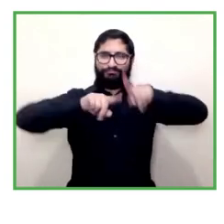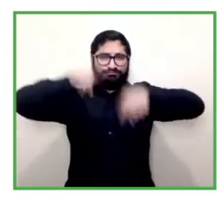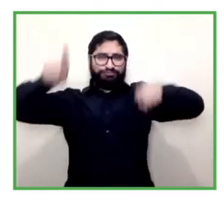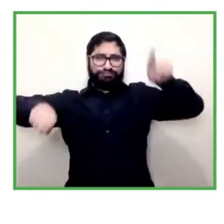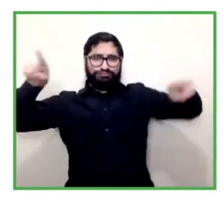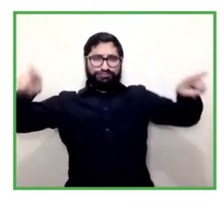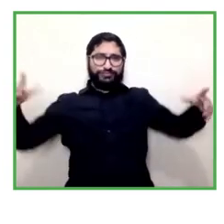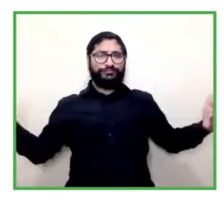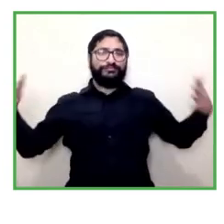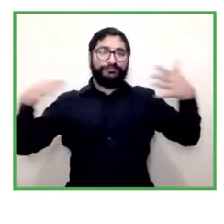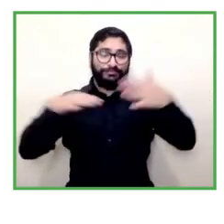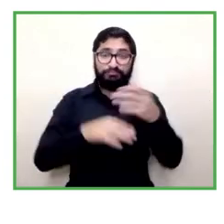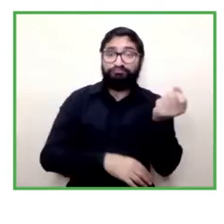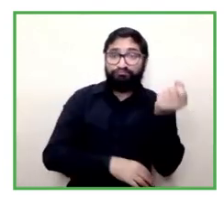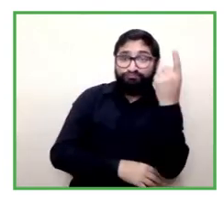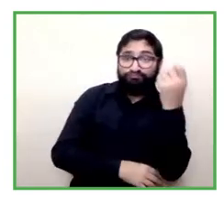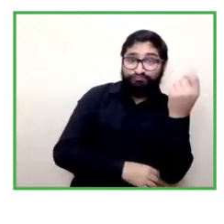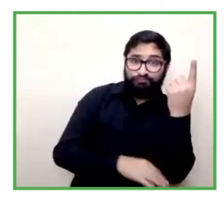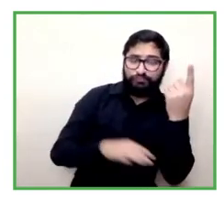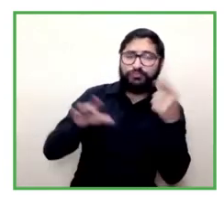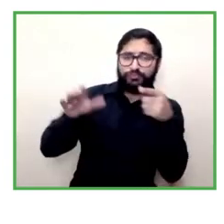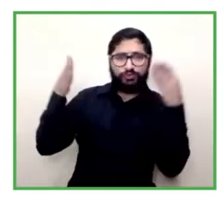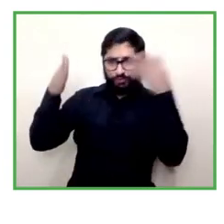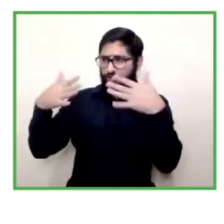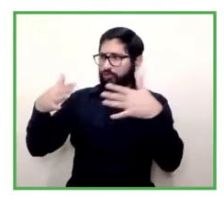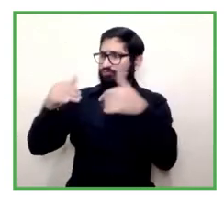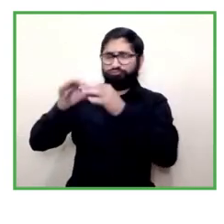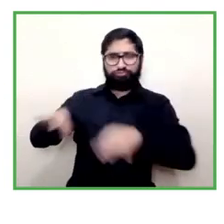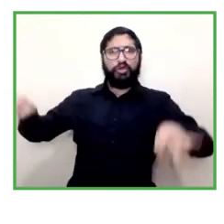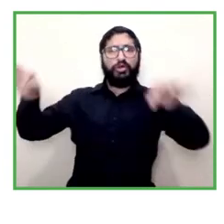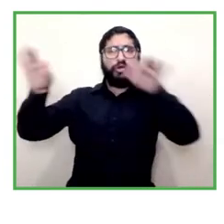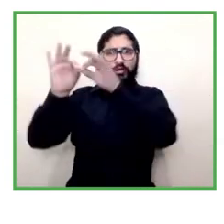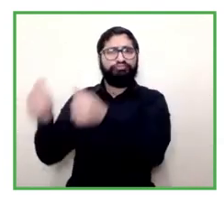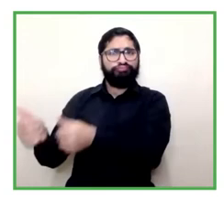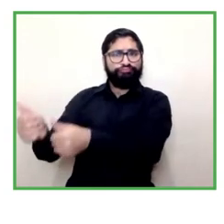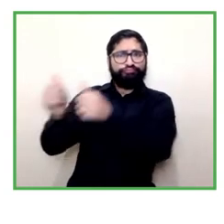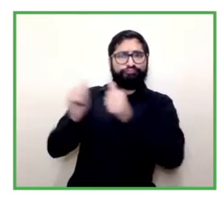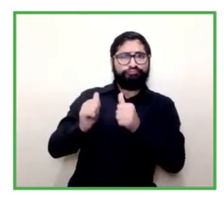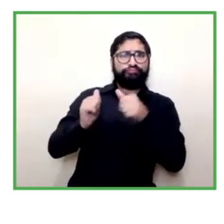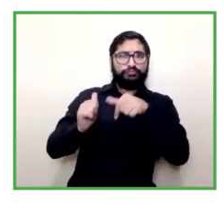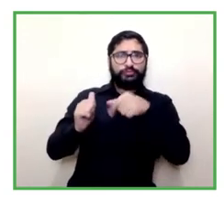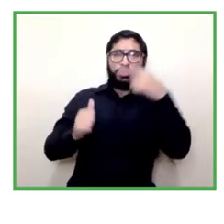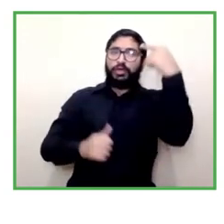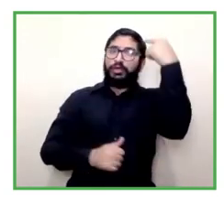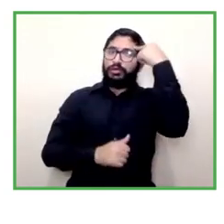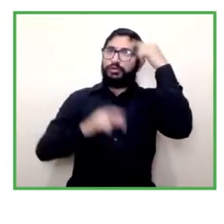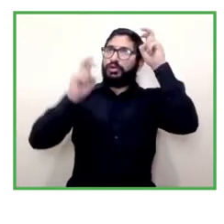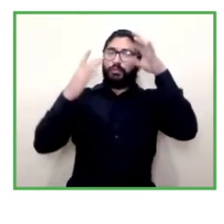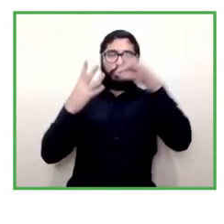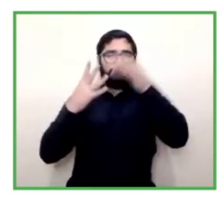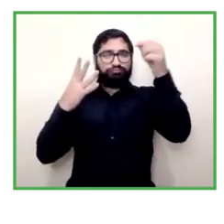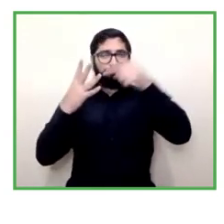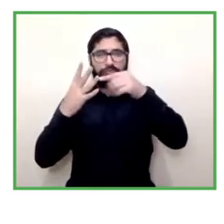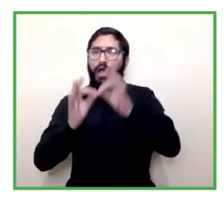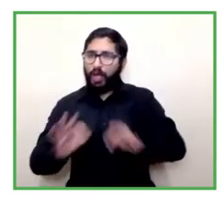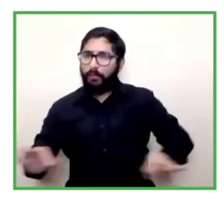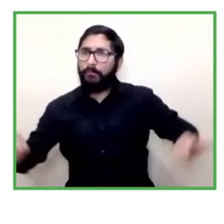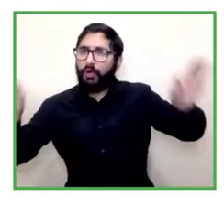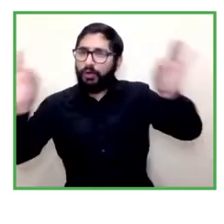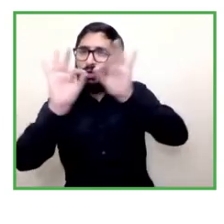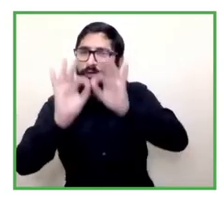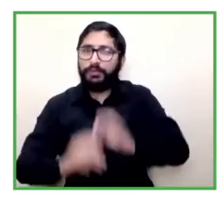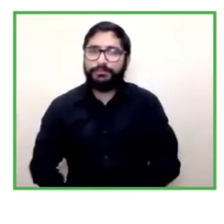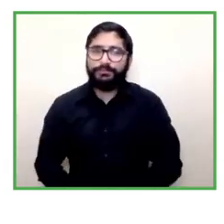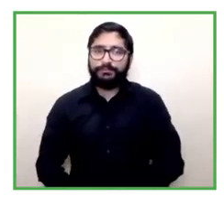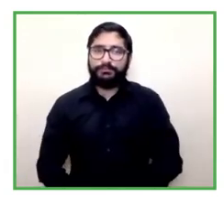understand and address the complexity of the challenge right we think that's relevant because christian meant